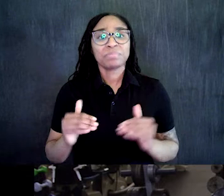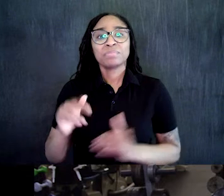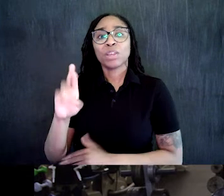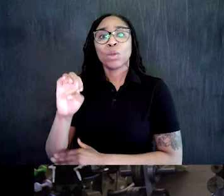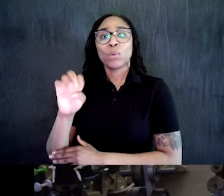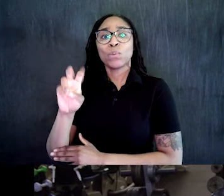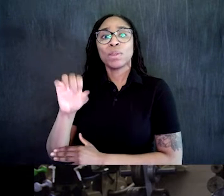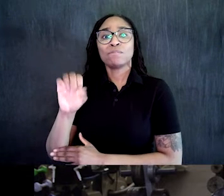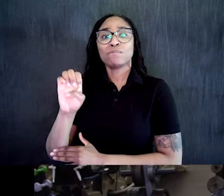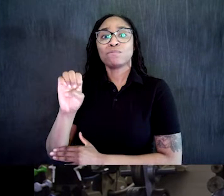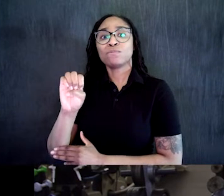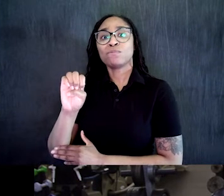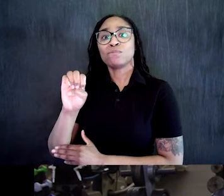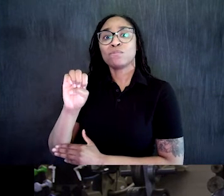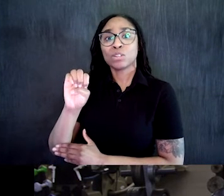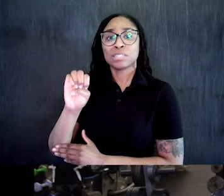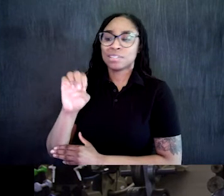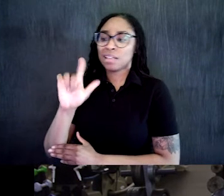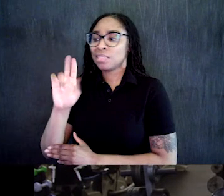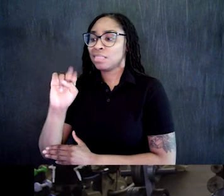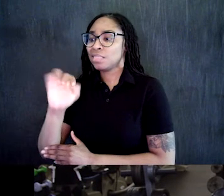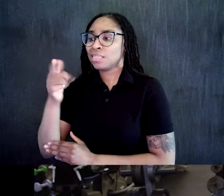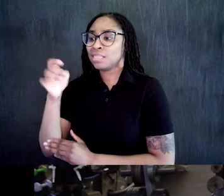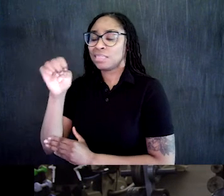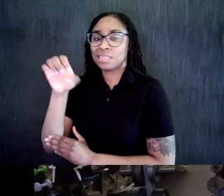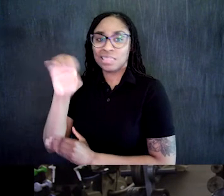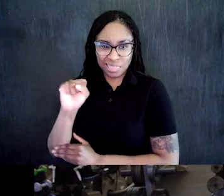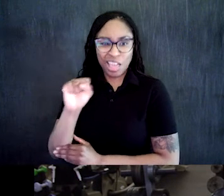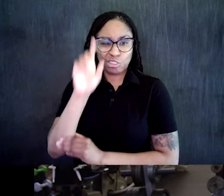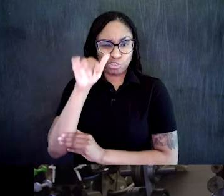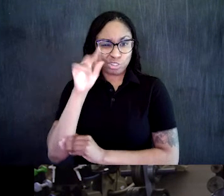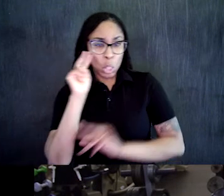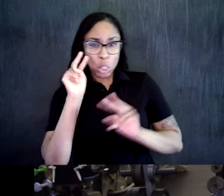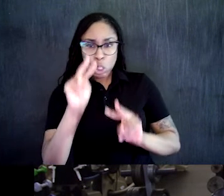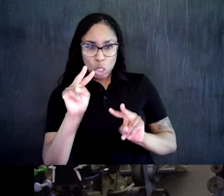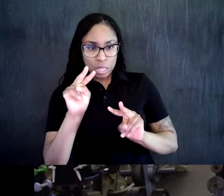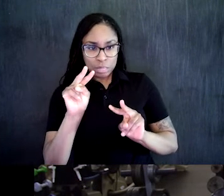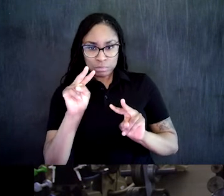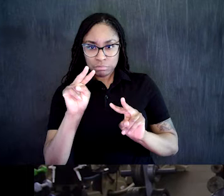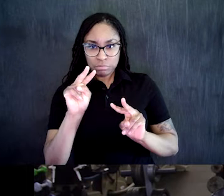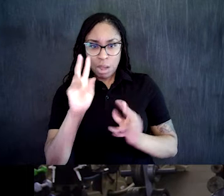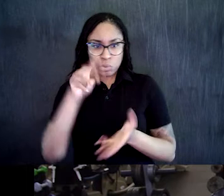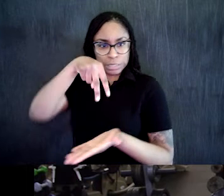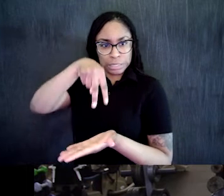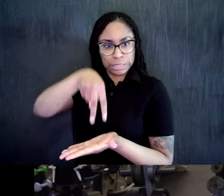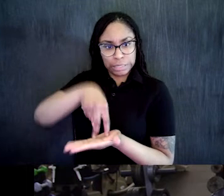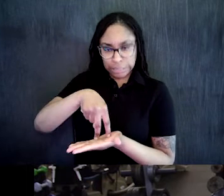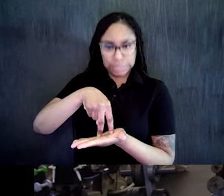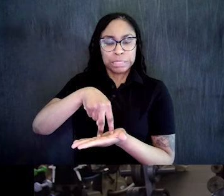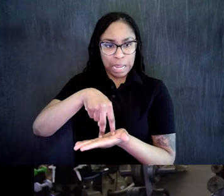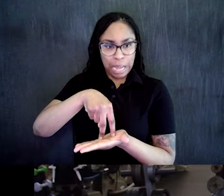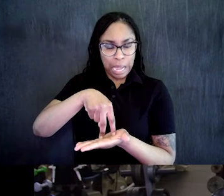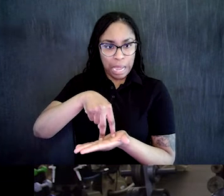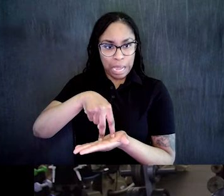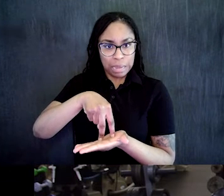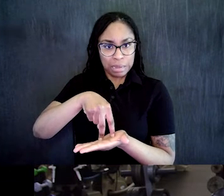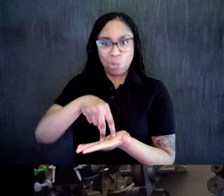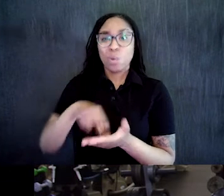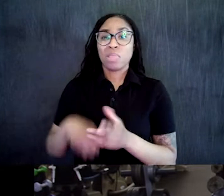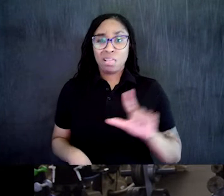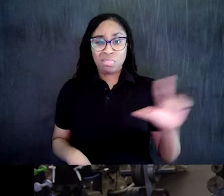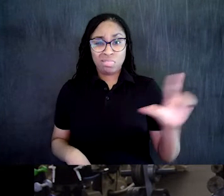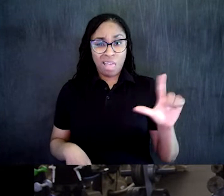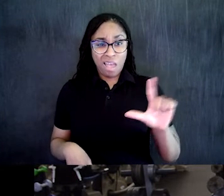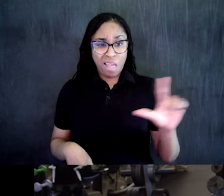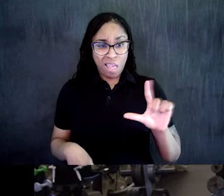is most comfortable. I prefer with them in front. If you need it, you can always go from a surface like a chair, or you can just do